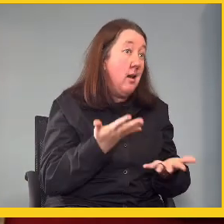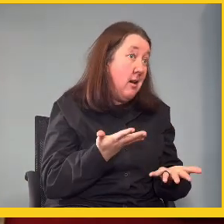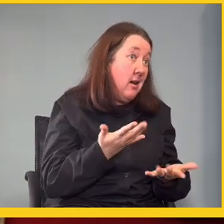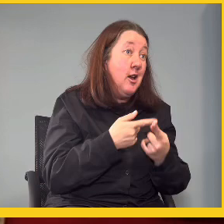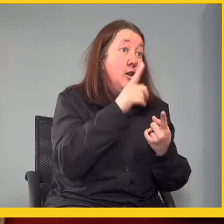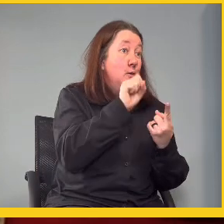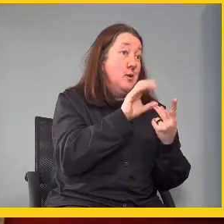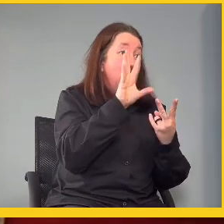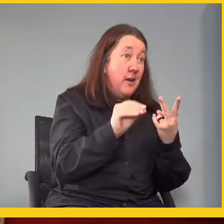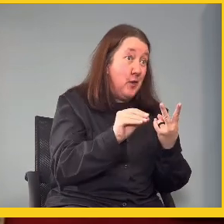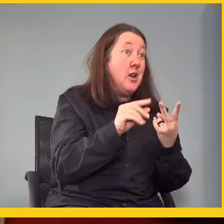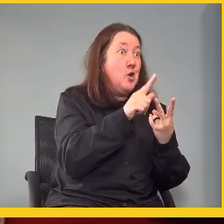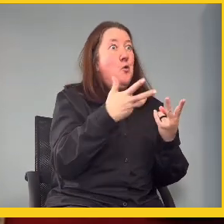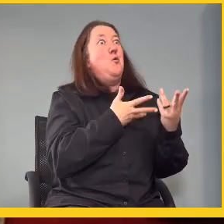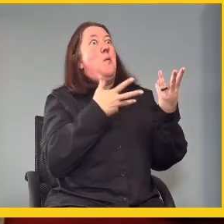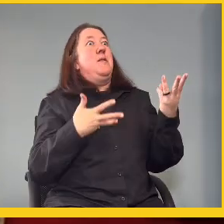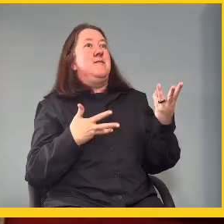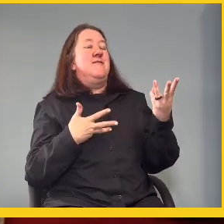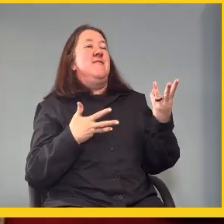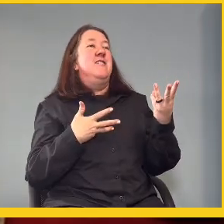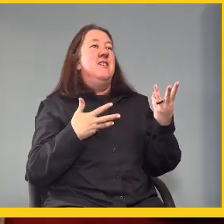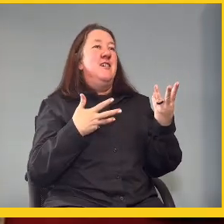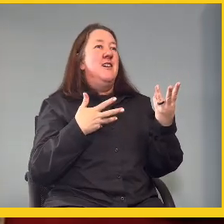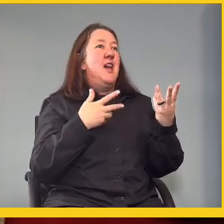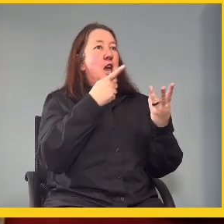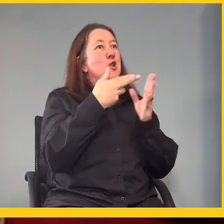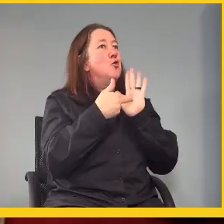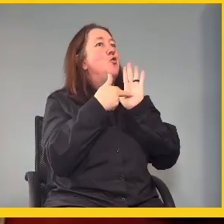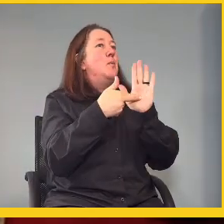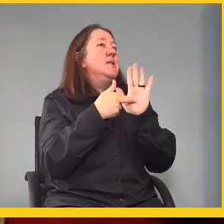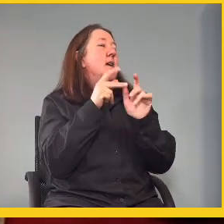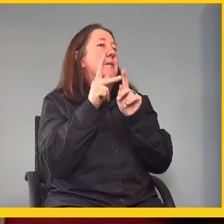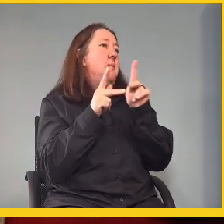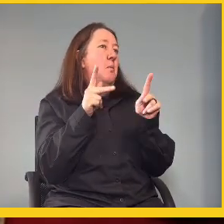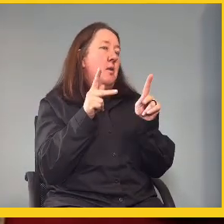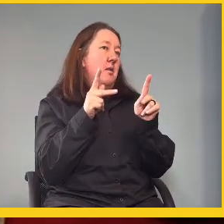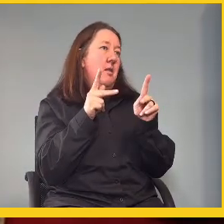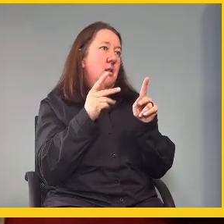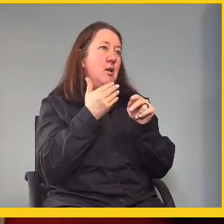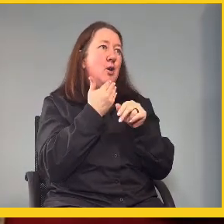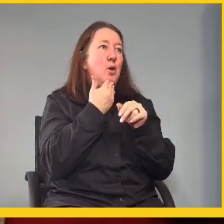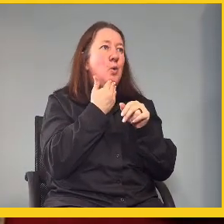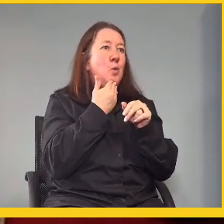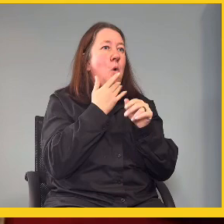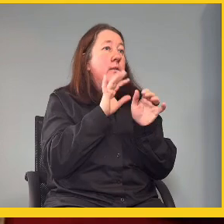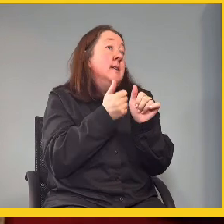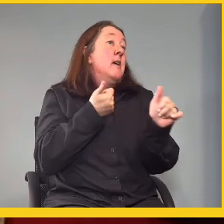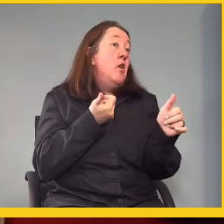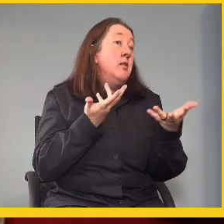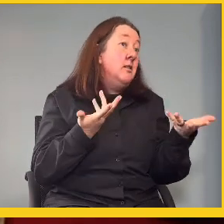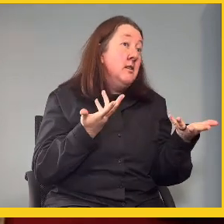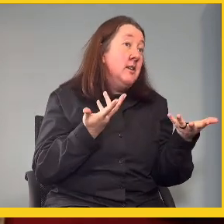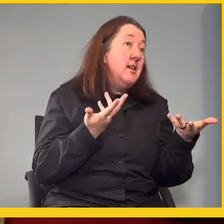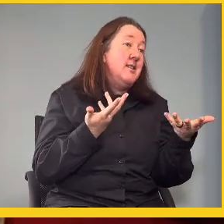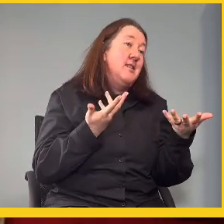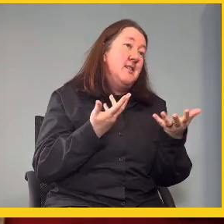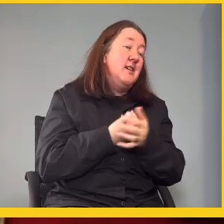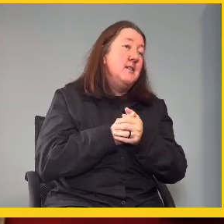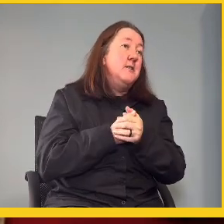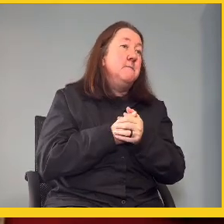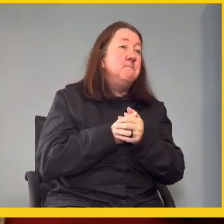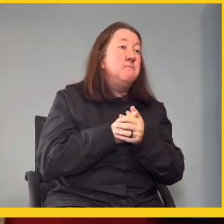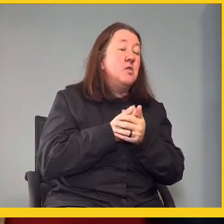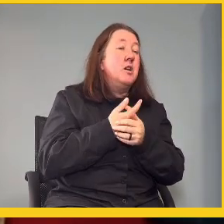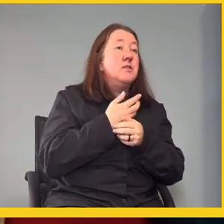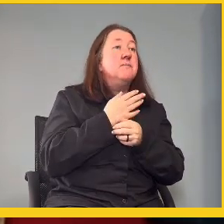You're South African. You're a woman. And you're representing people that are disadvantaged, rather. Yes.